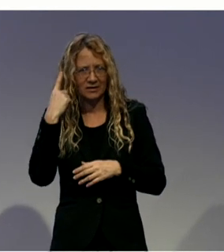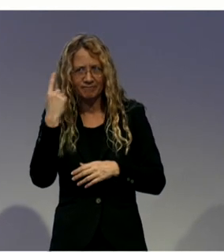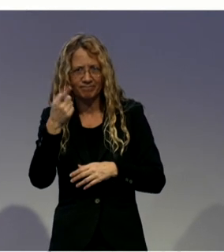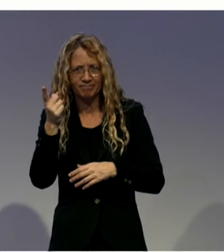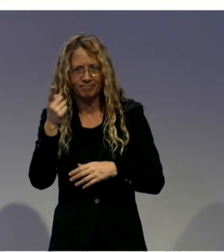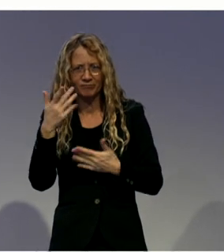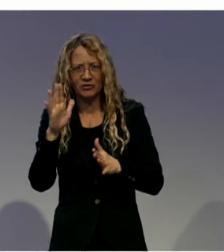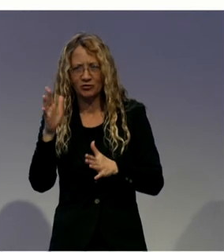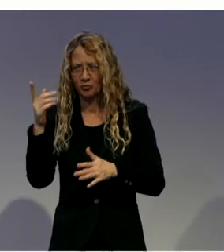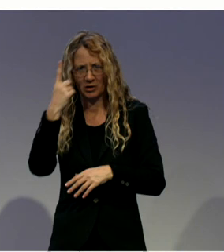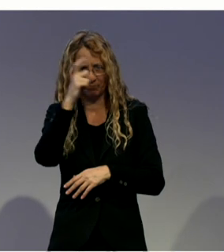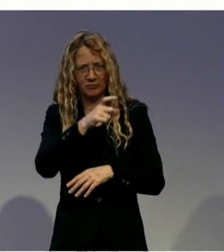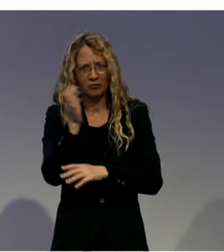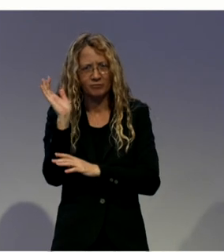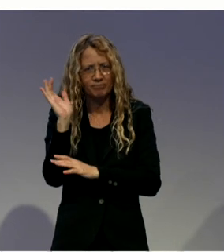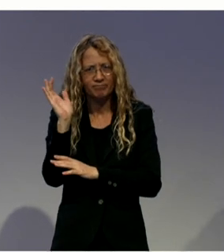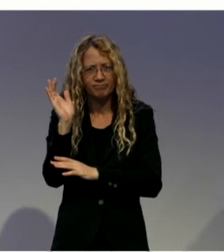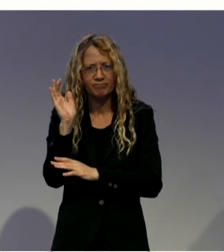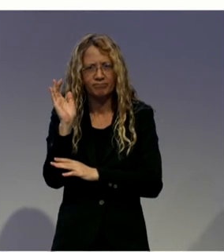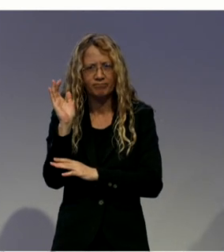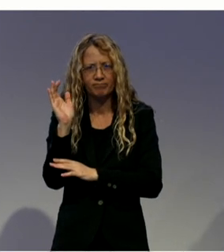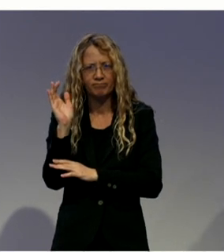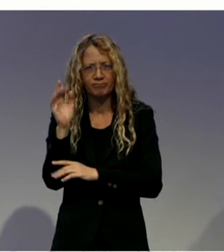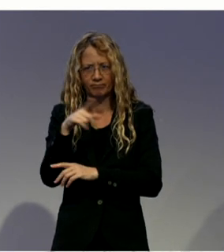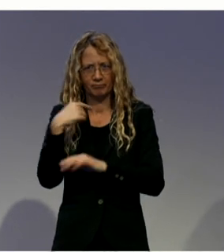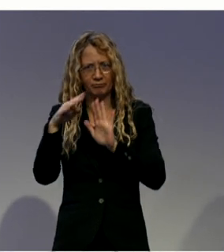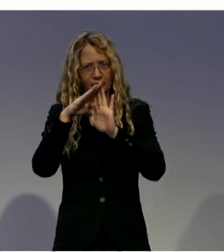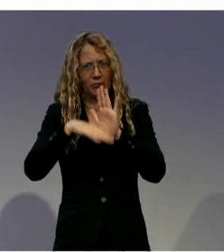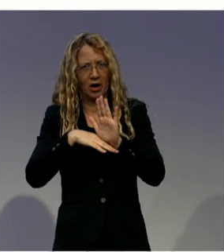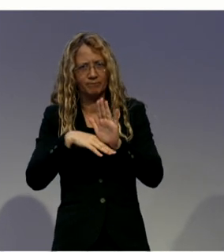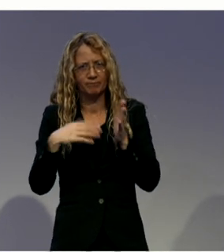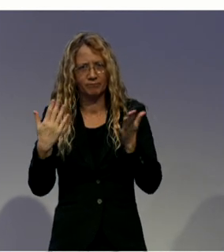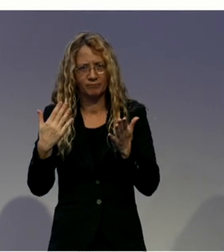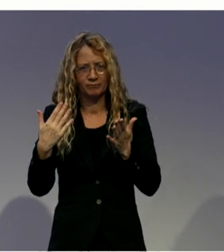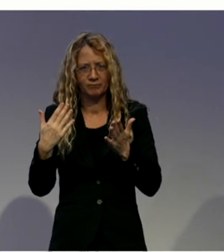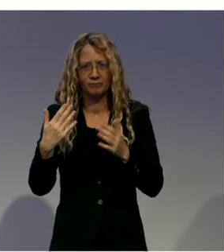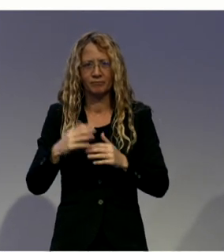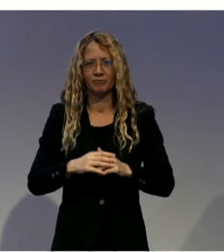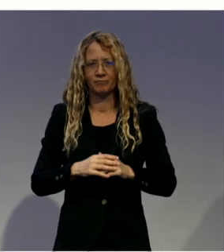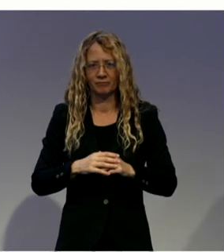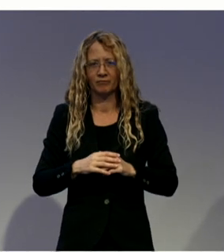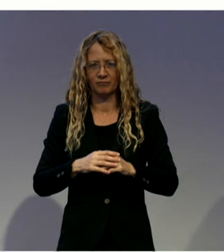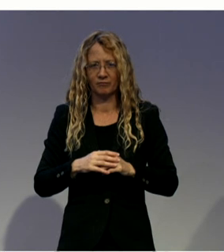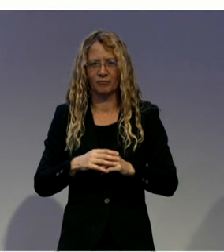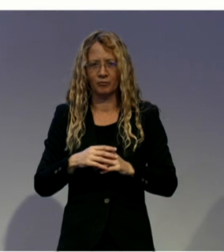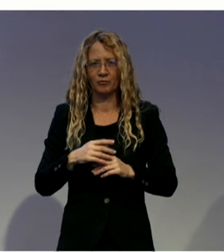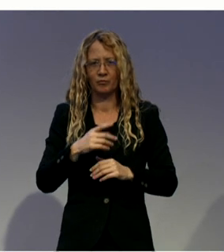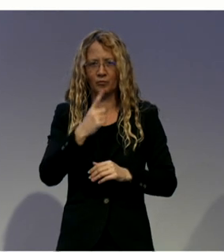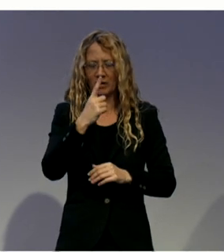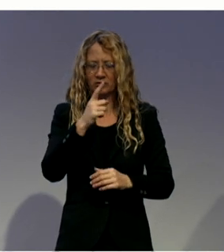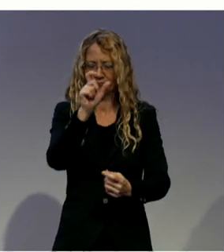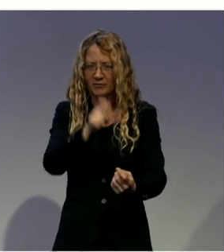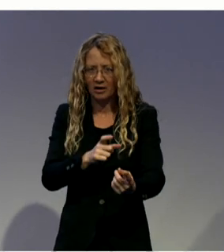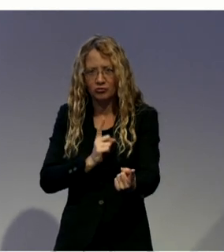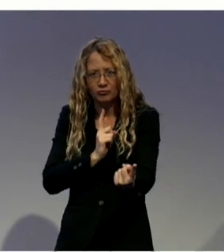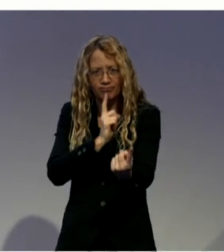our program, our BCAN's navigators work with individuals to access the Registered Disability Savings